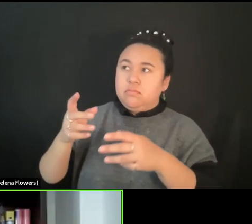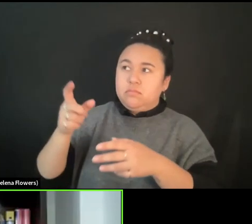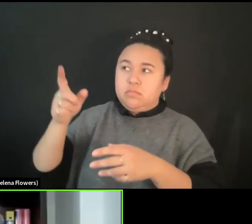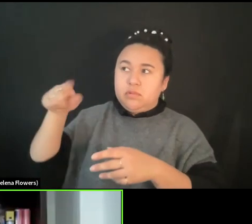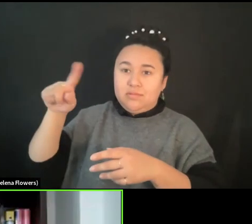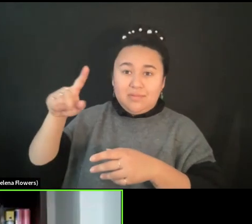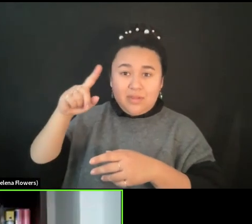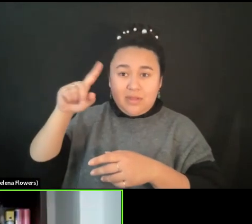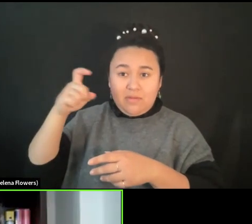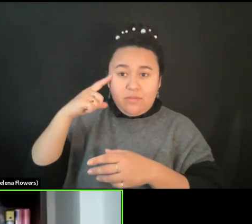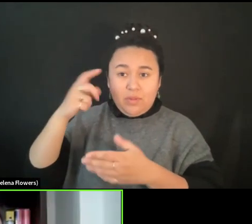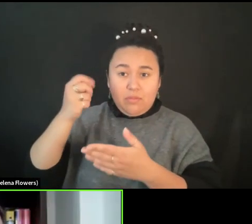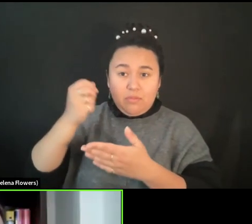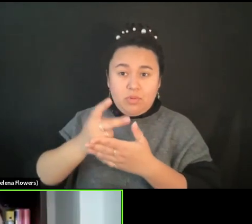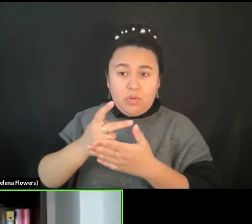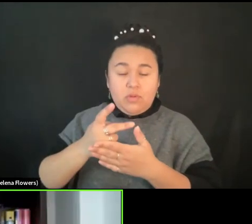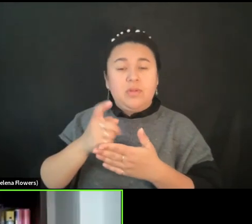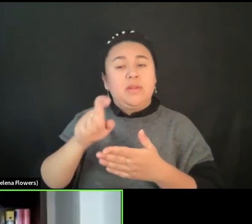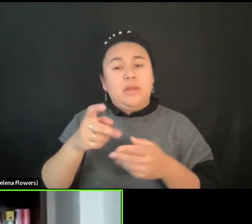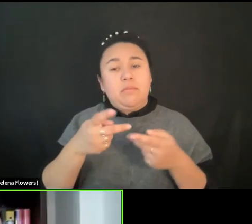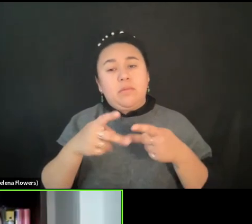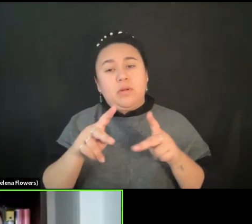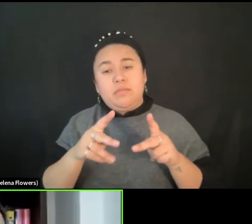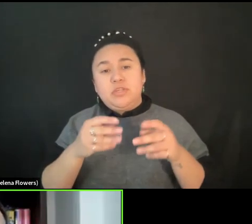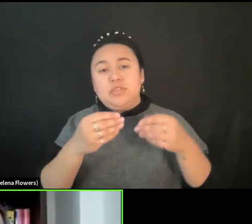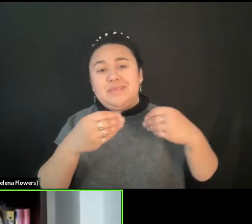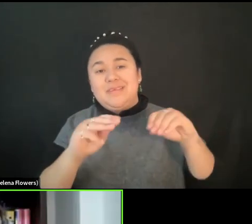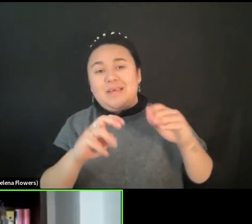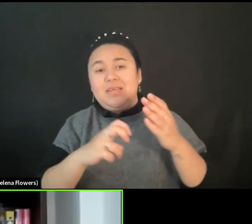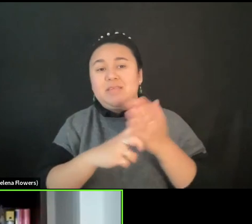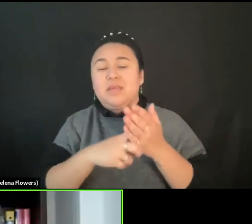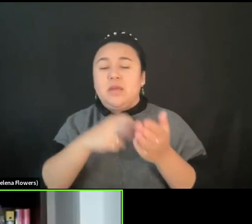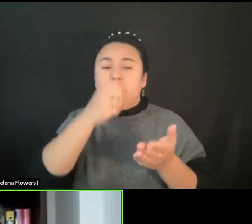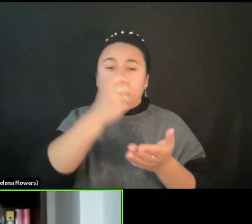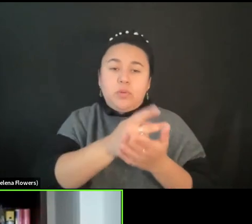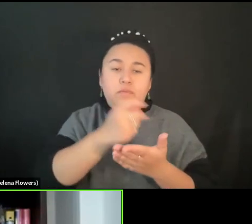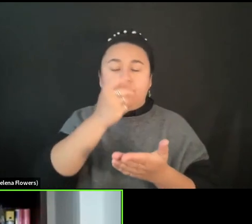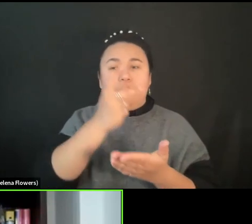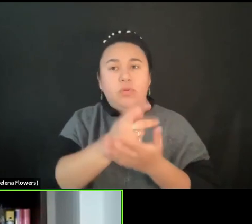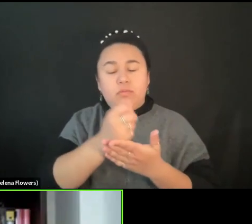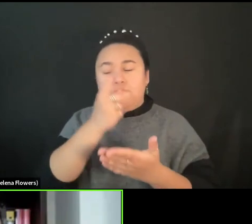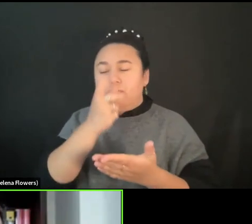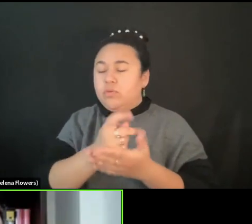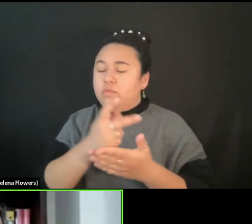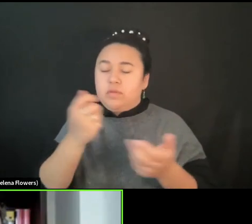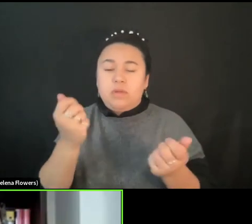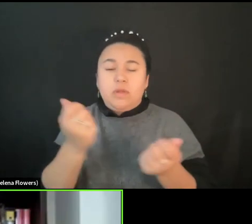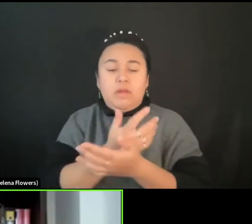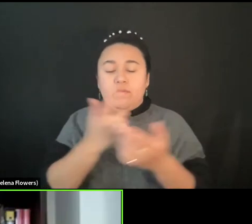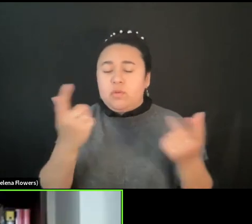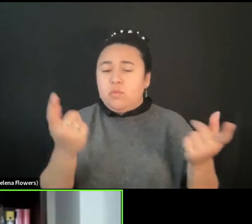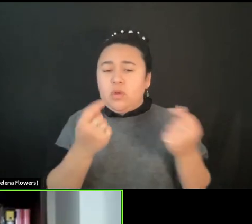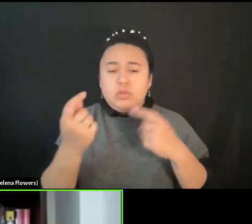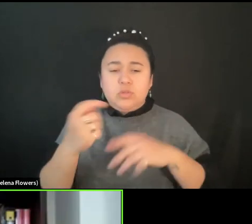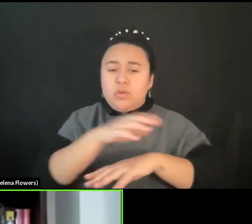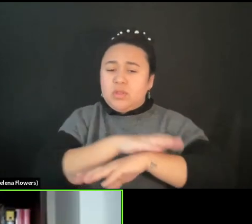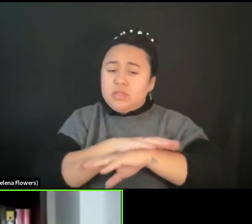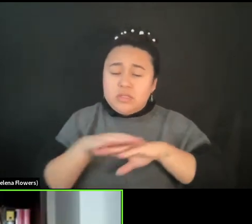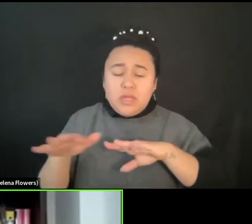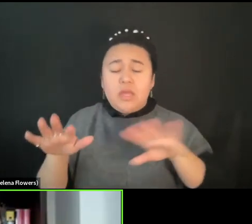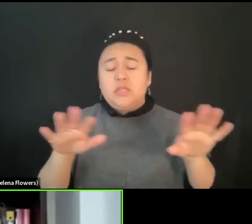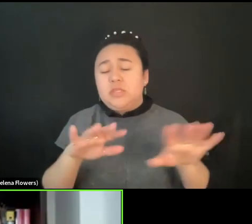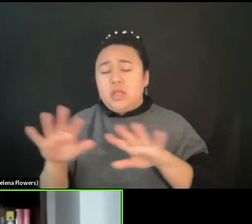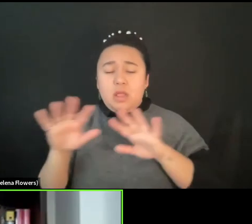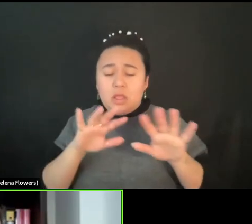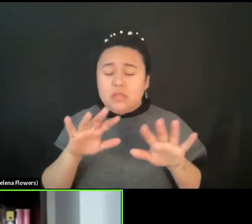to have permission to sell your tickets. You need to have approval of the things you do on the stage. So these